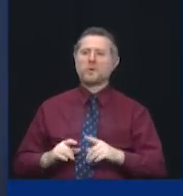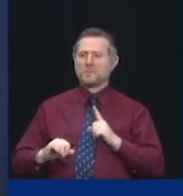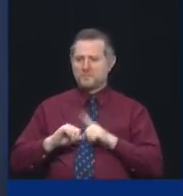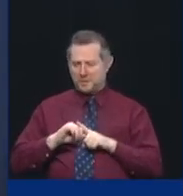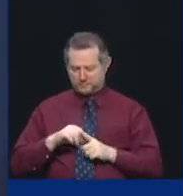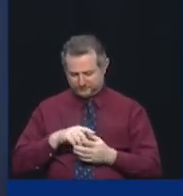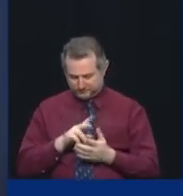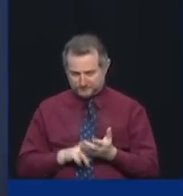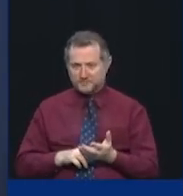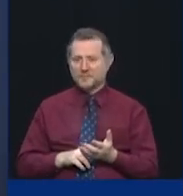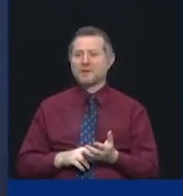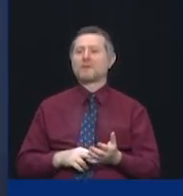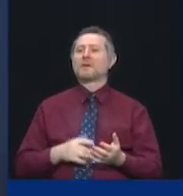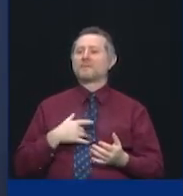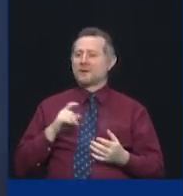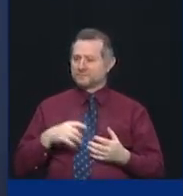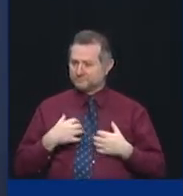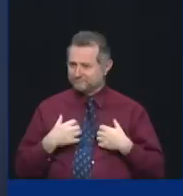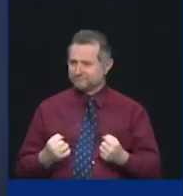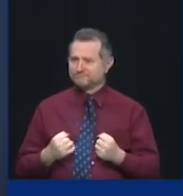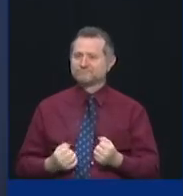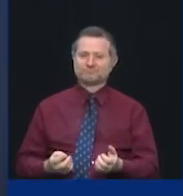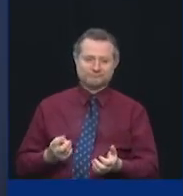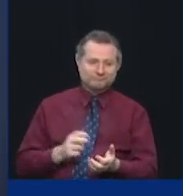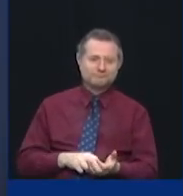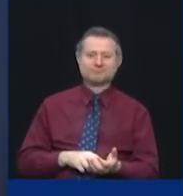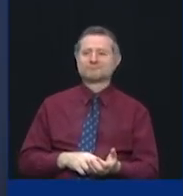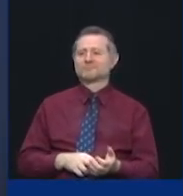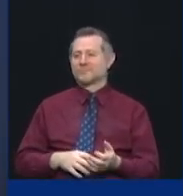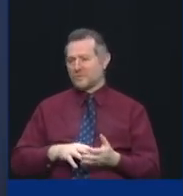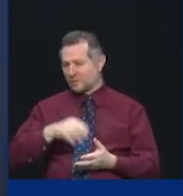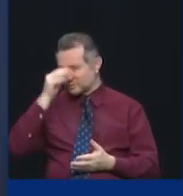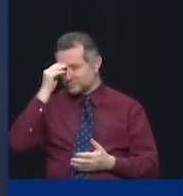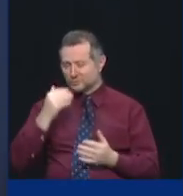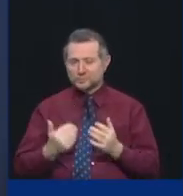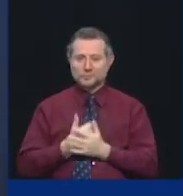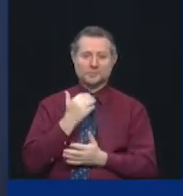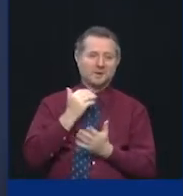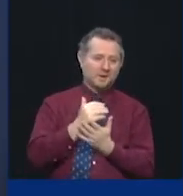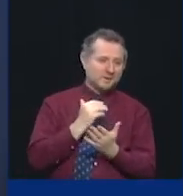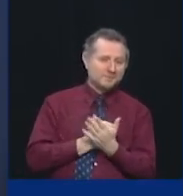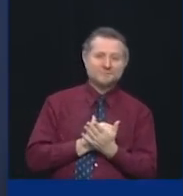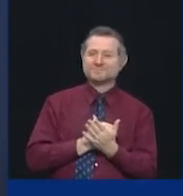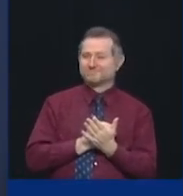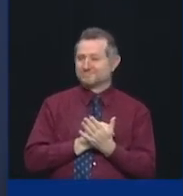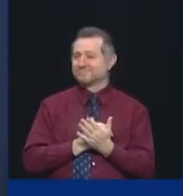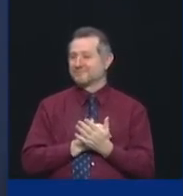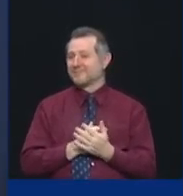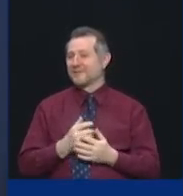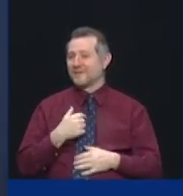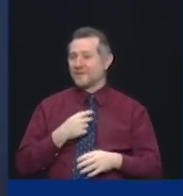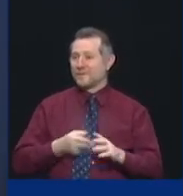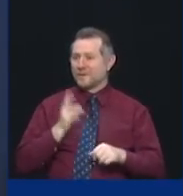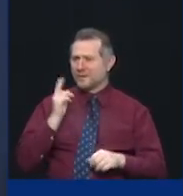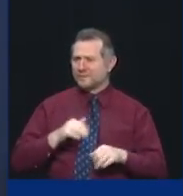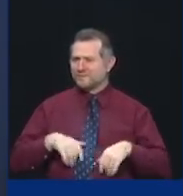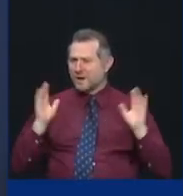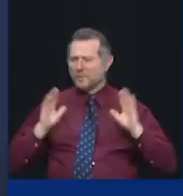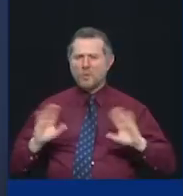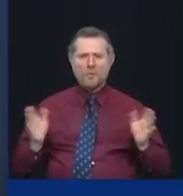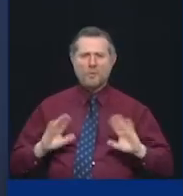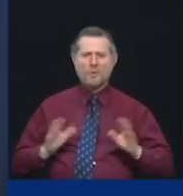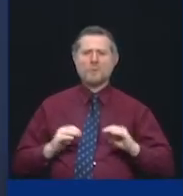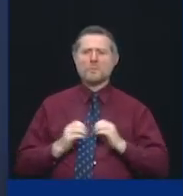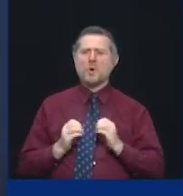and learning from what happened and having the resilience. That's the moment we're at today.